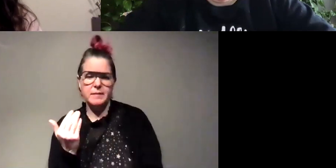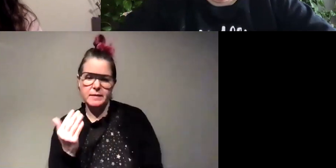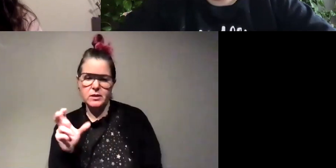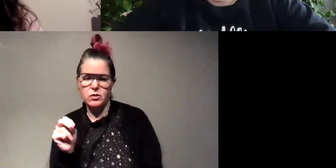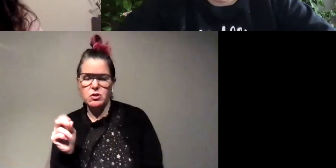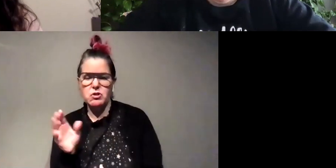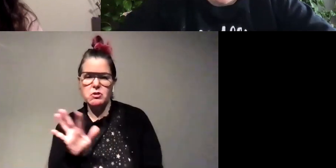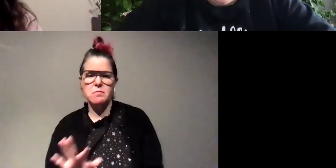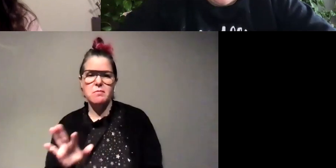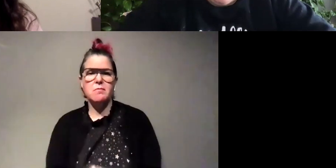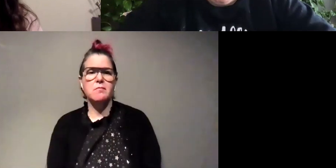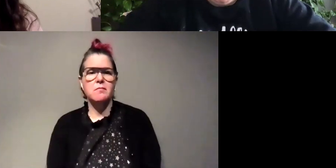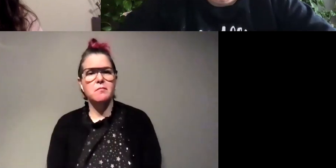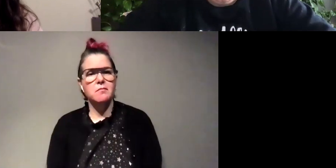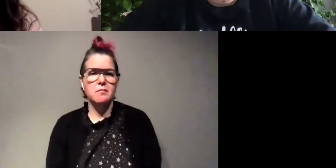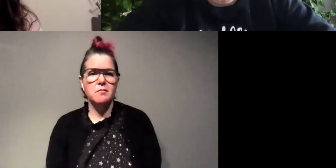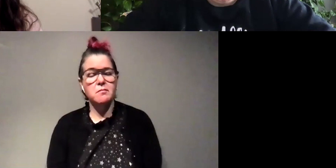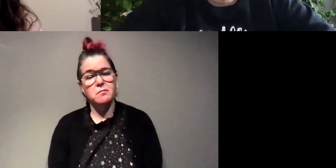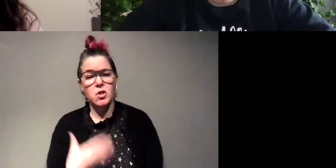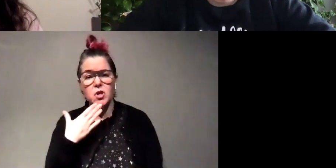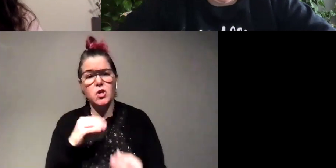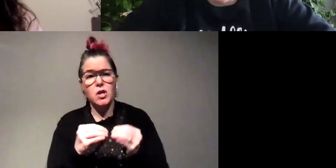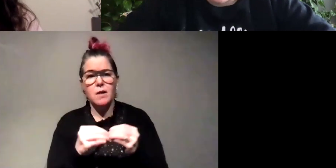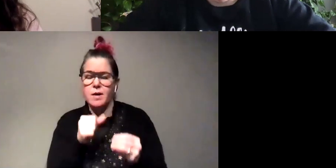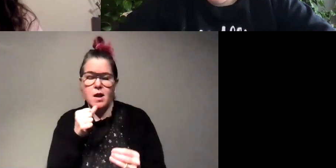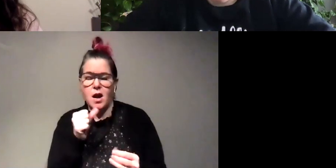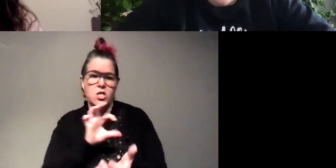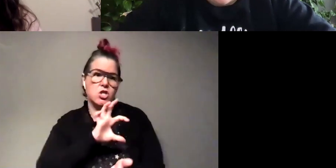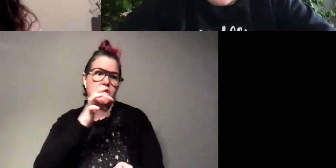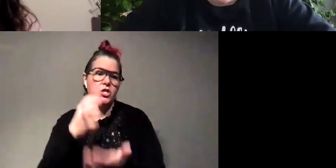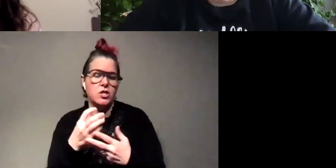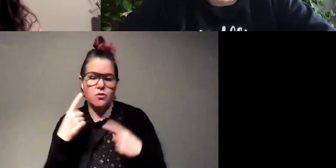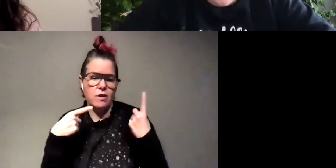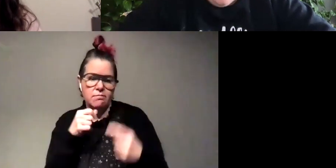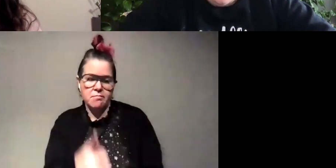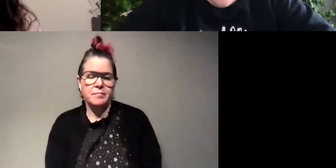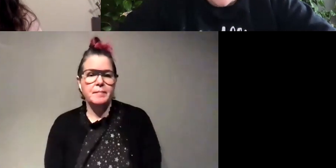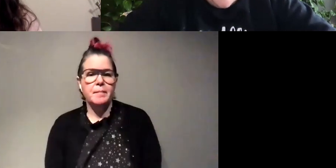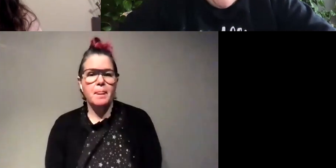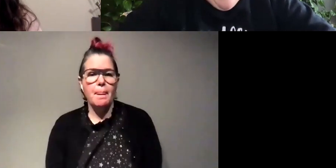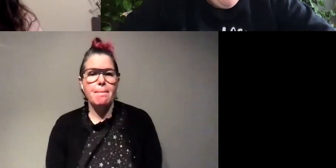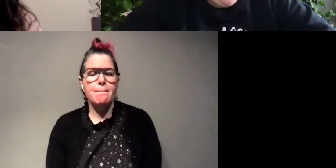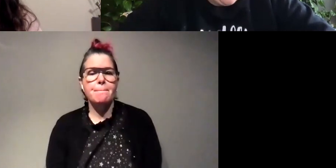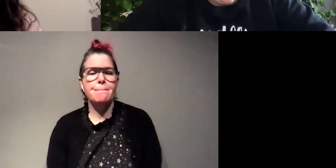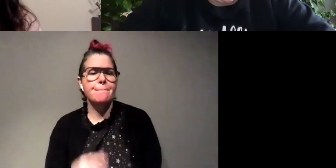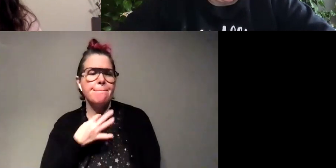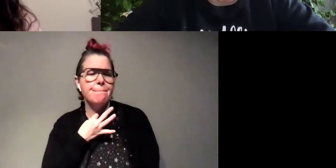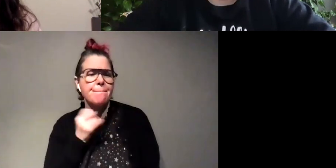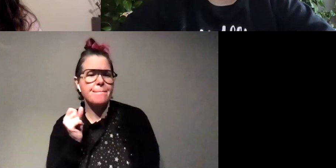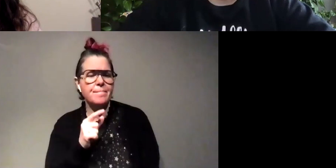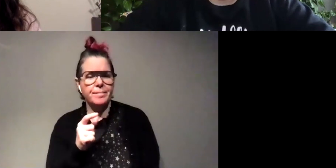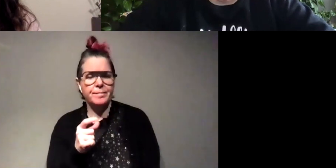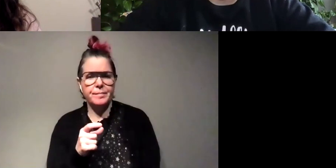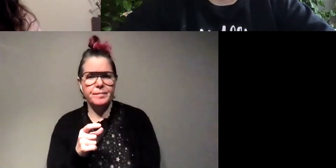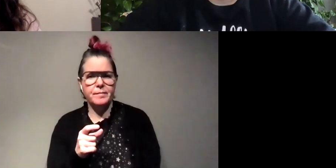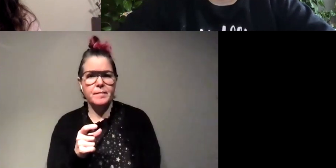so a good amount but nothing crazy nothing wild cool um solo would like to know how high can